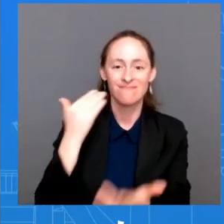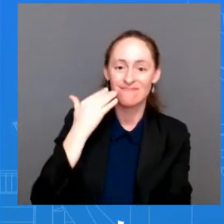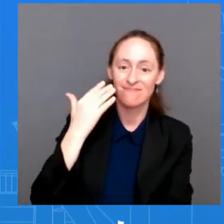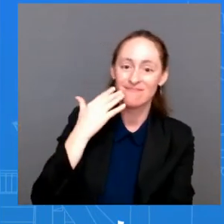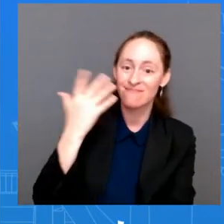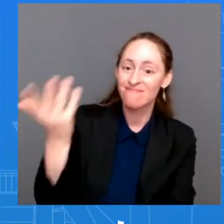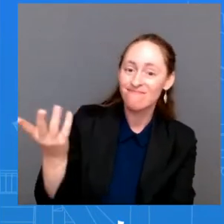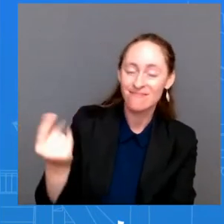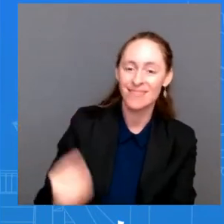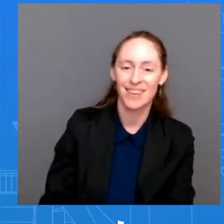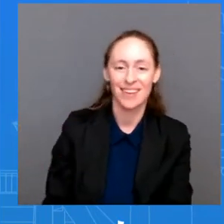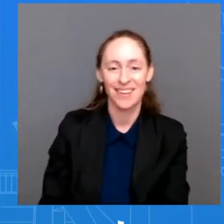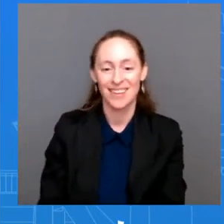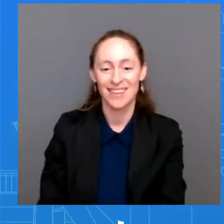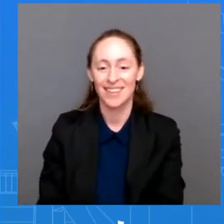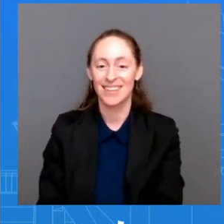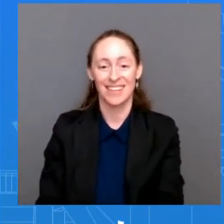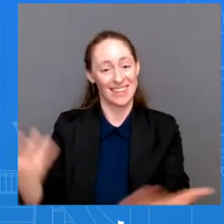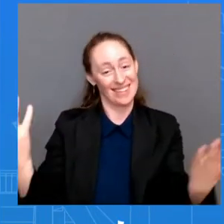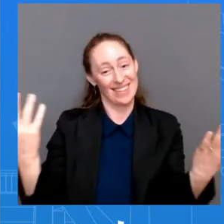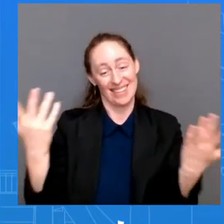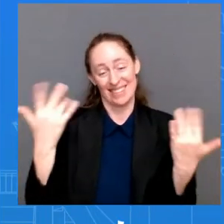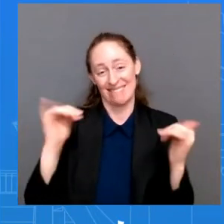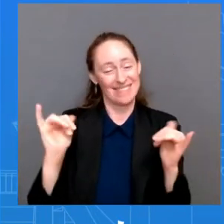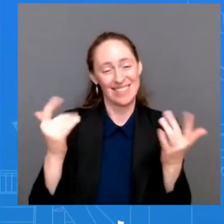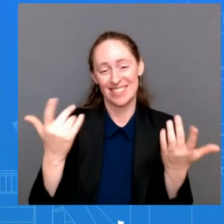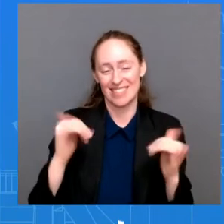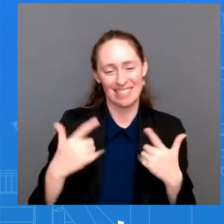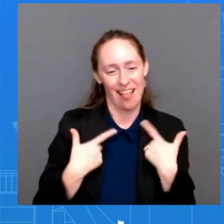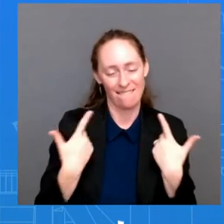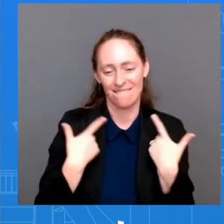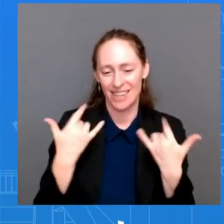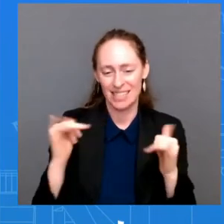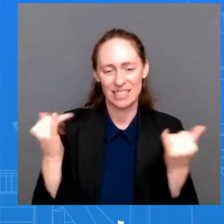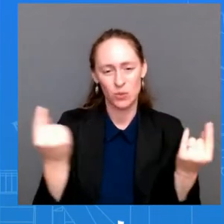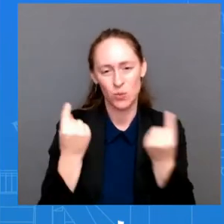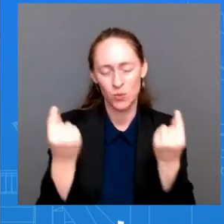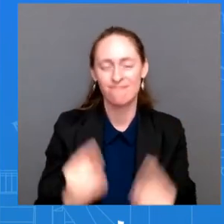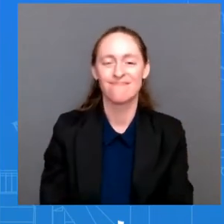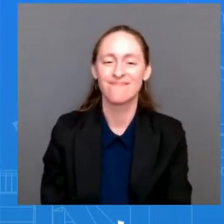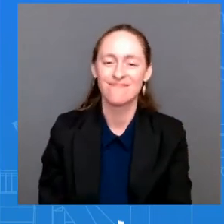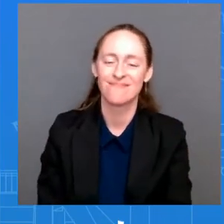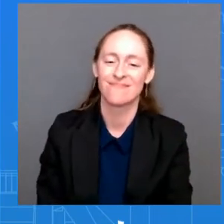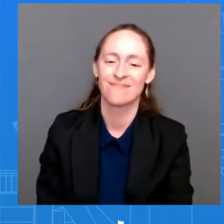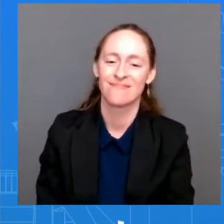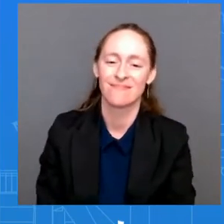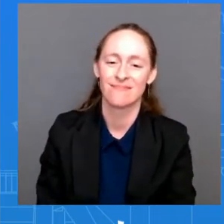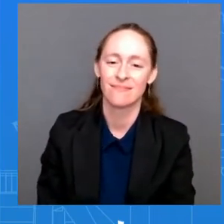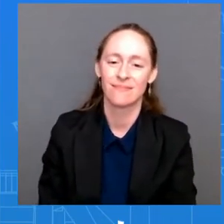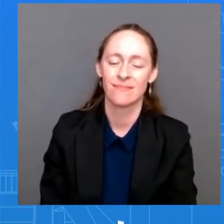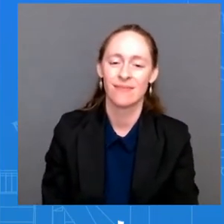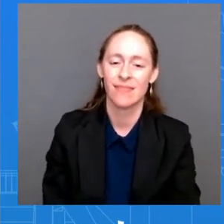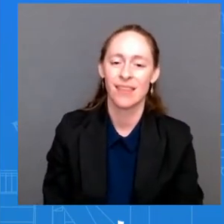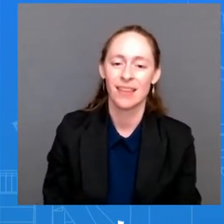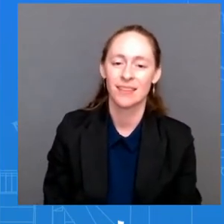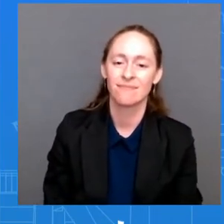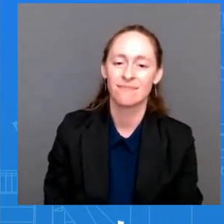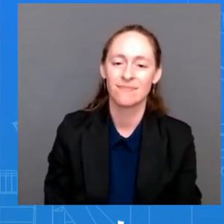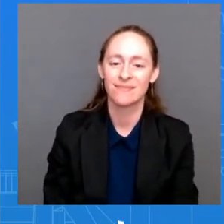but look, the president just making a joke.